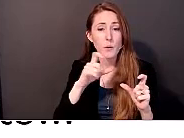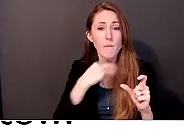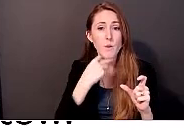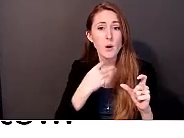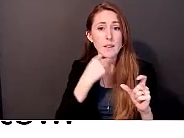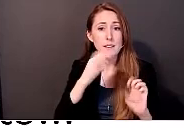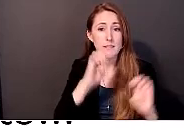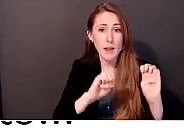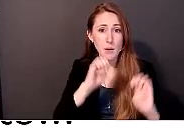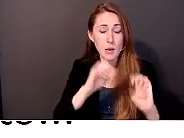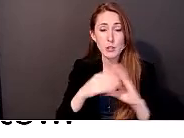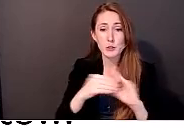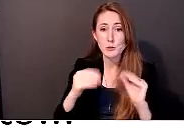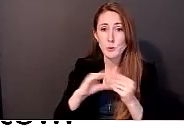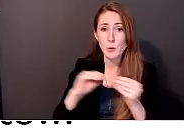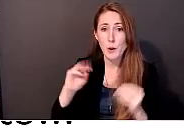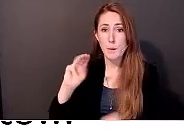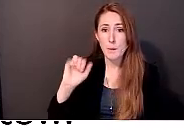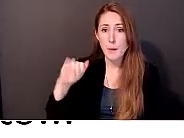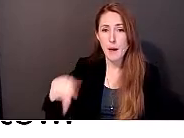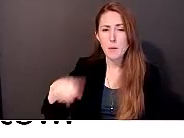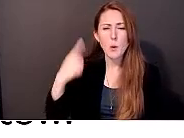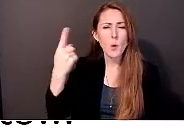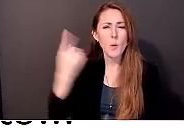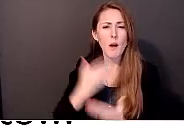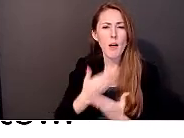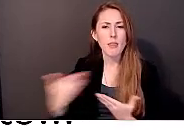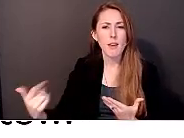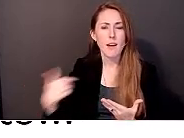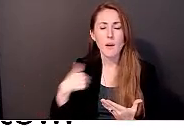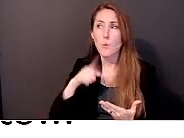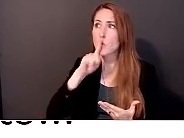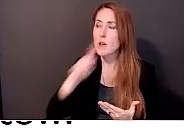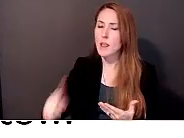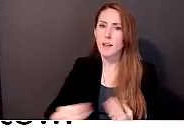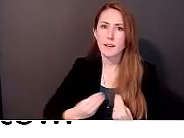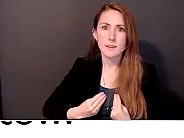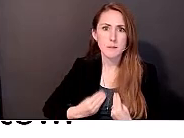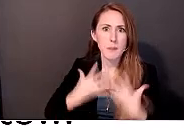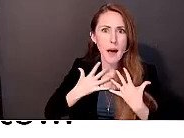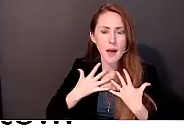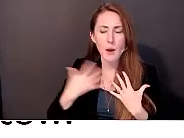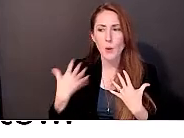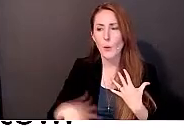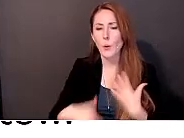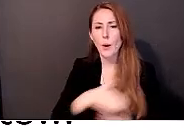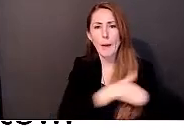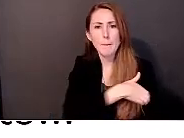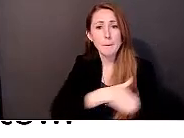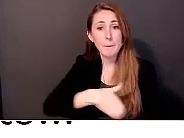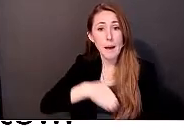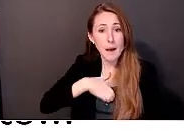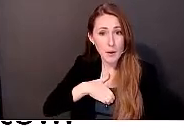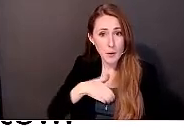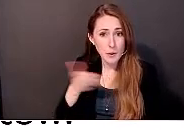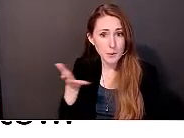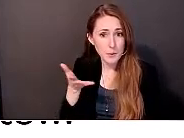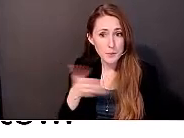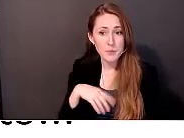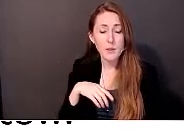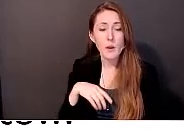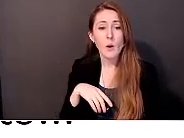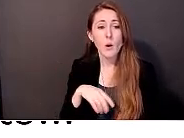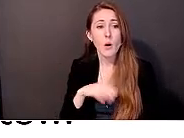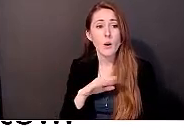something that I found really inspiring and empowering is that, uh, all of these